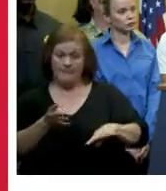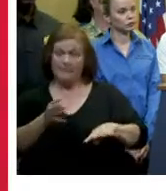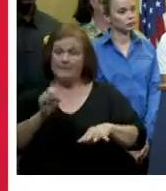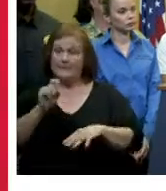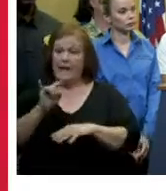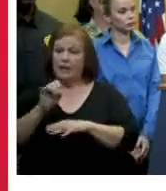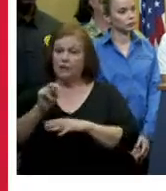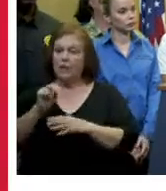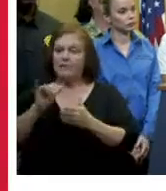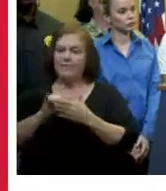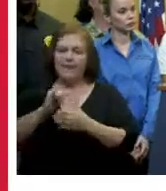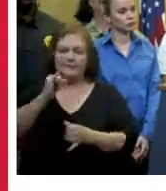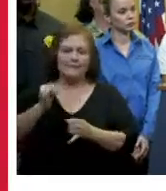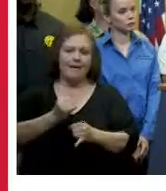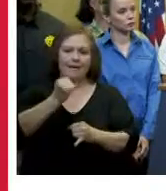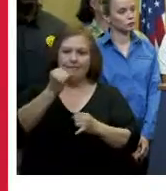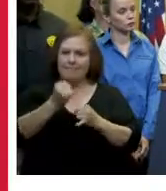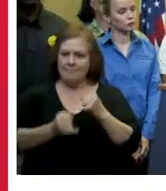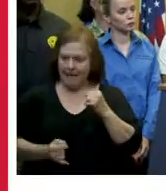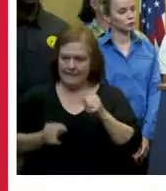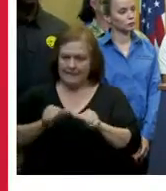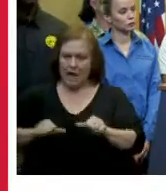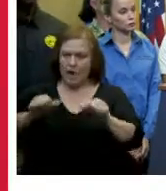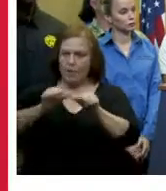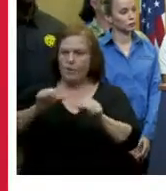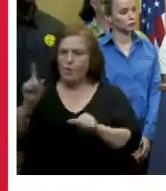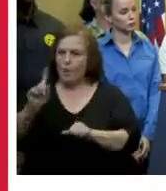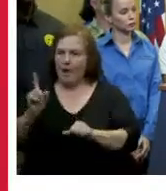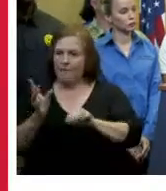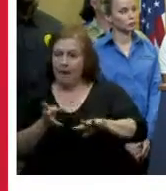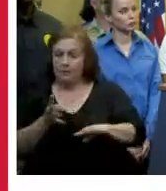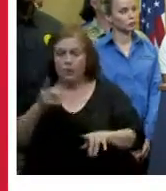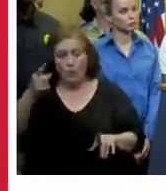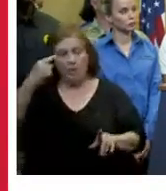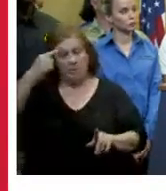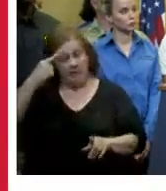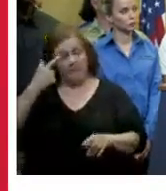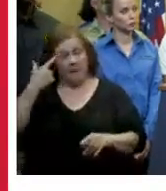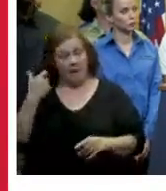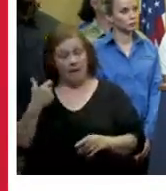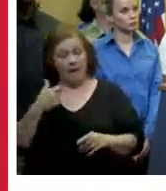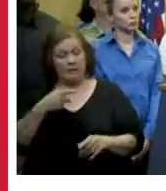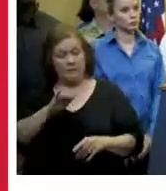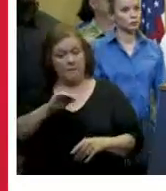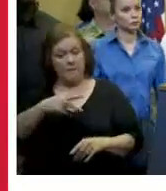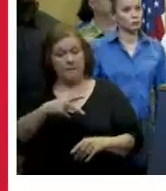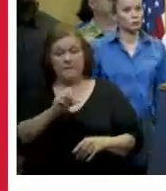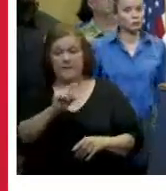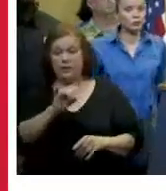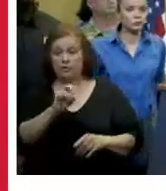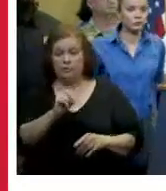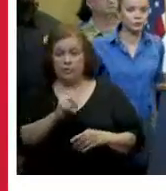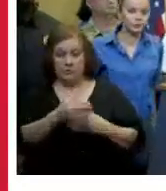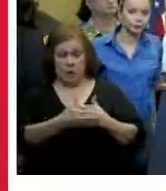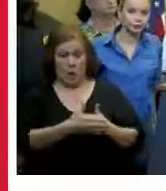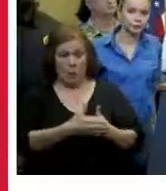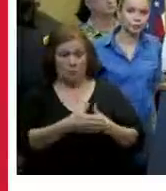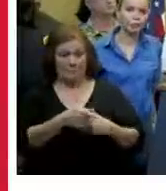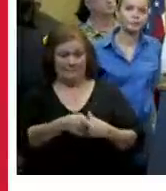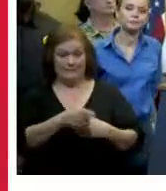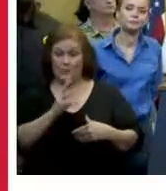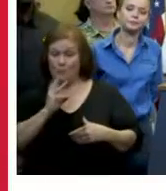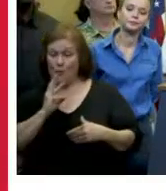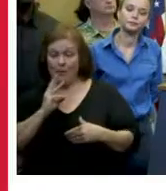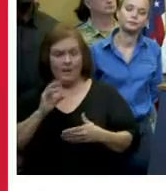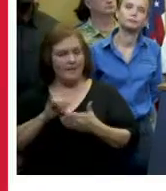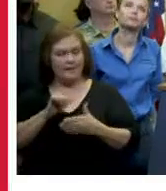it seems to be uh thought the opposite where where if we're closer to the pump station that water disappears first that is